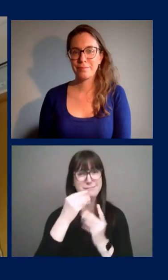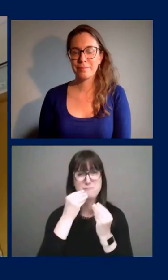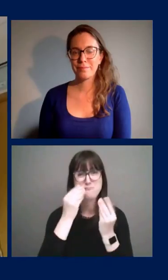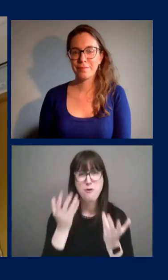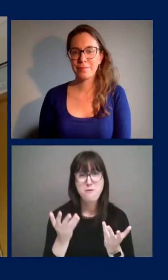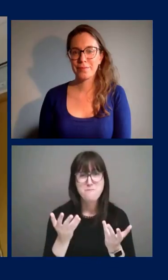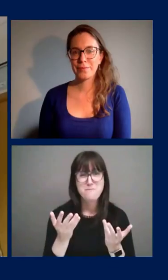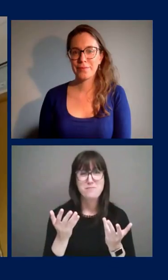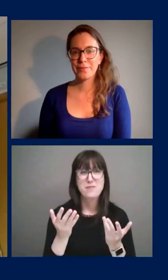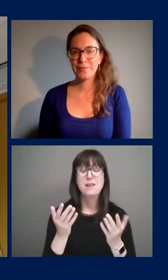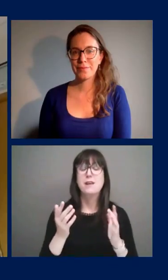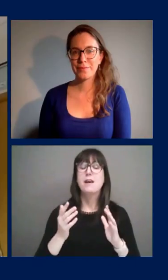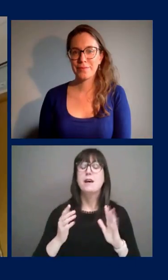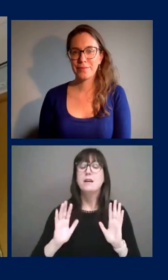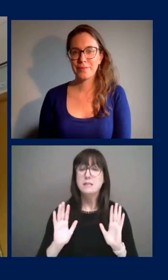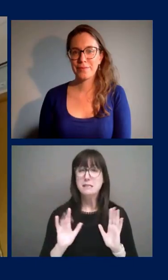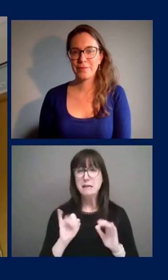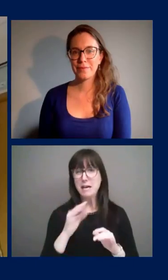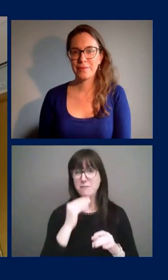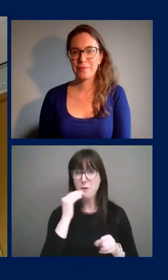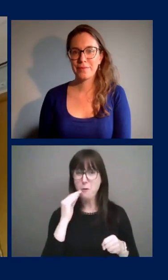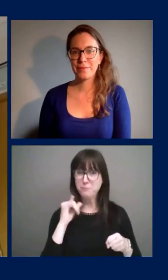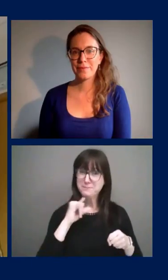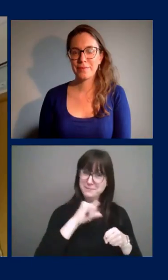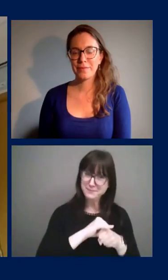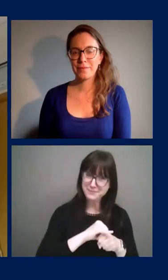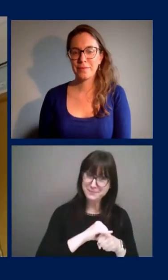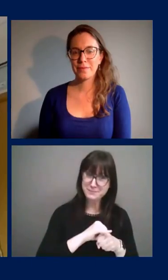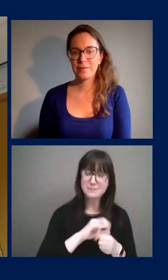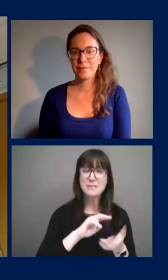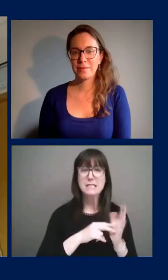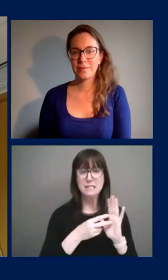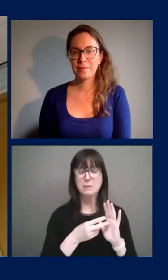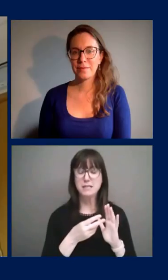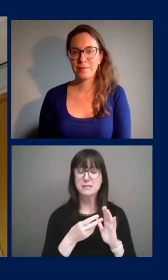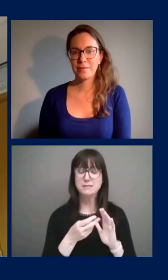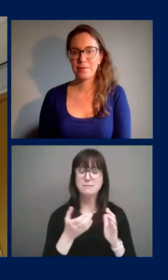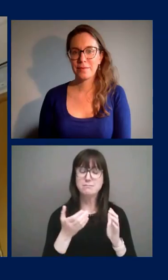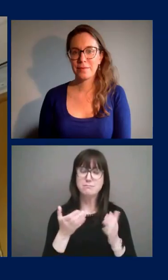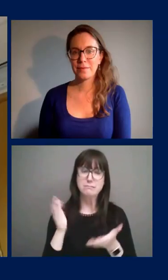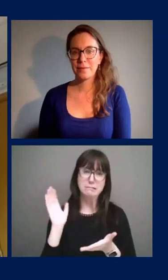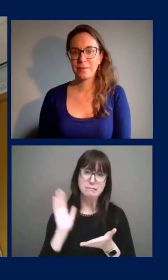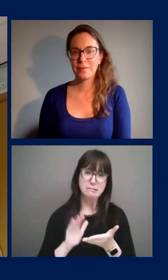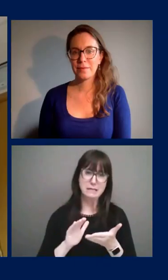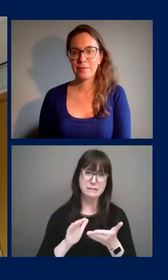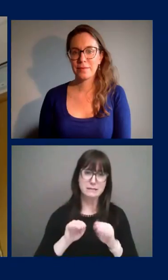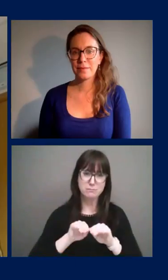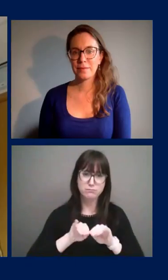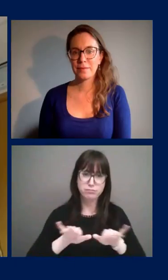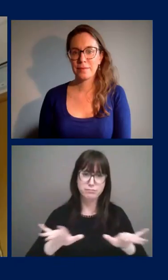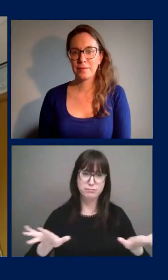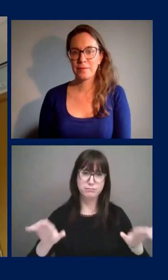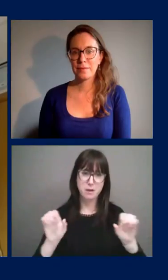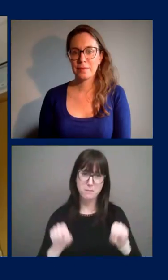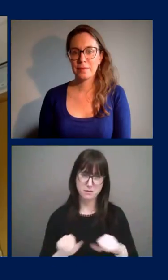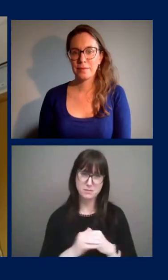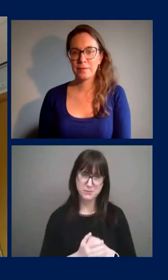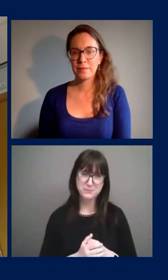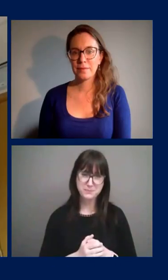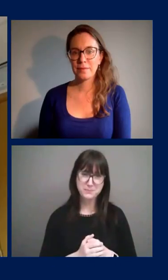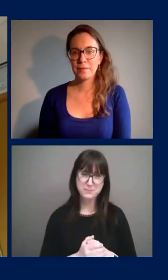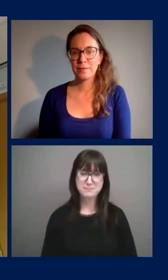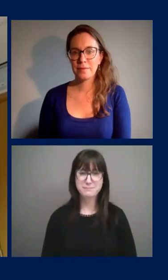can enjoy that closer to home, uh, it does decrease the risk of, you know, spreading, spreading infection across the province.